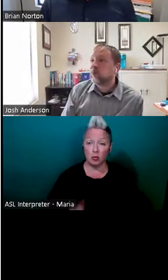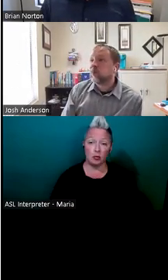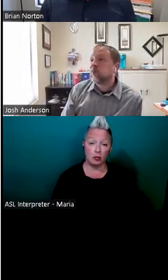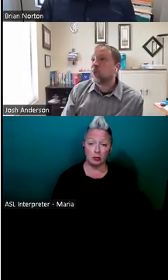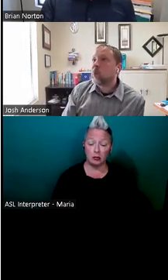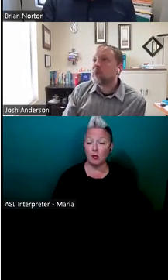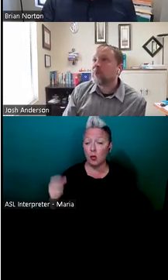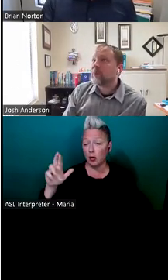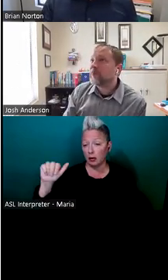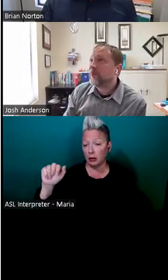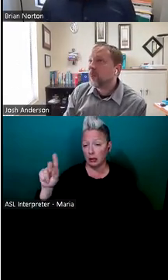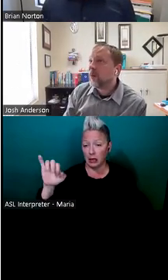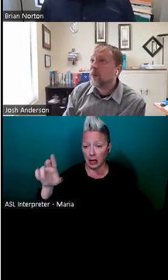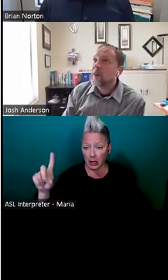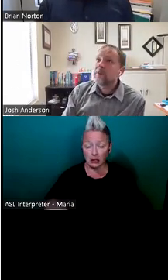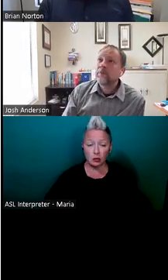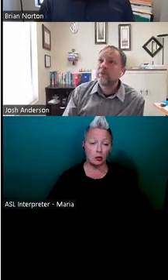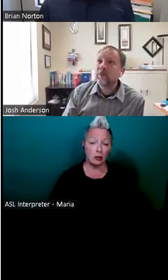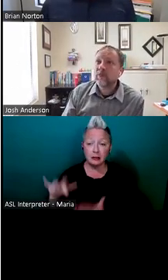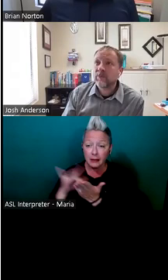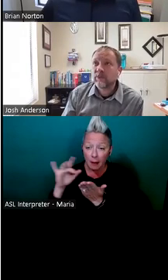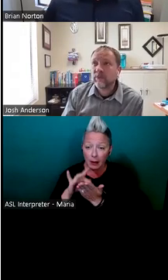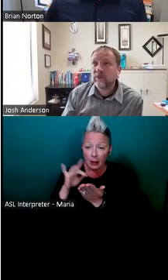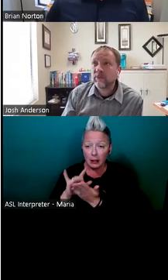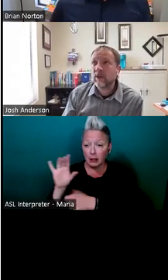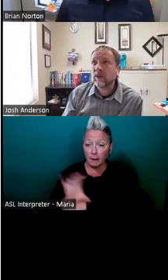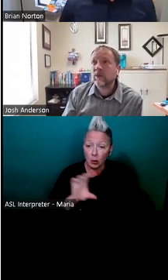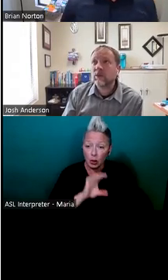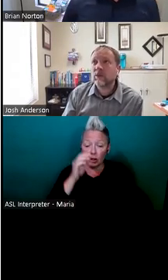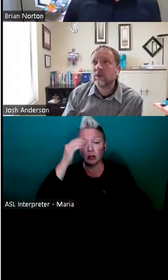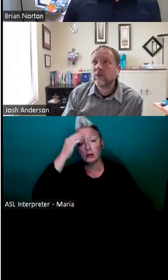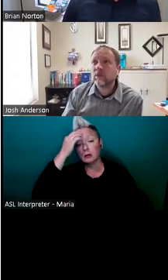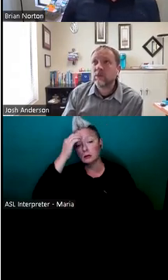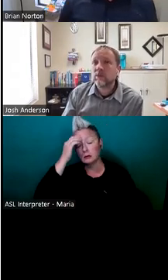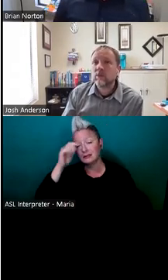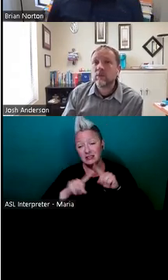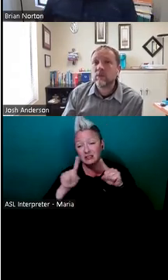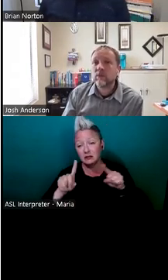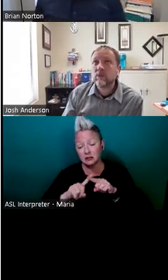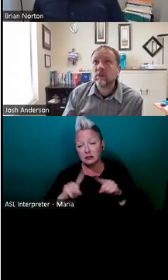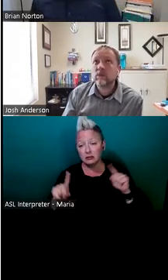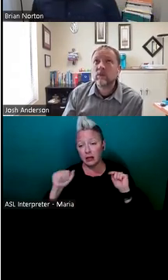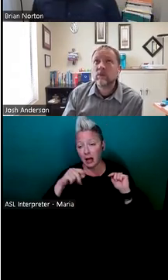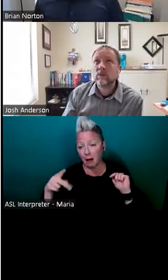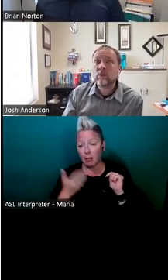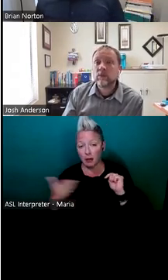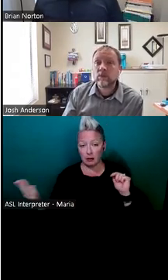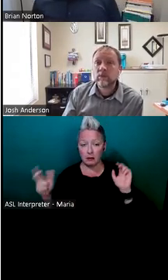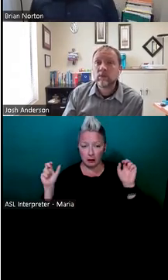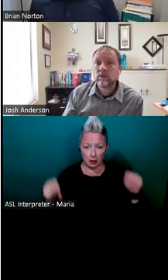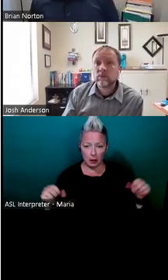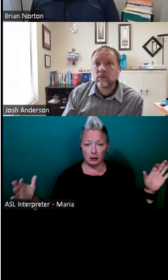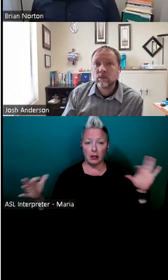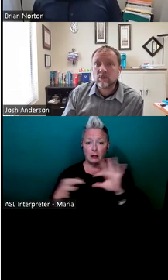Android device, you have a tablet, you have a computer, there are lots of different apps and devices out there, um, that you can connect